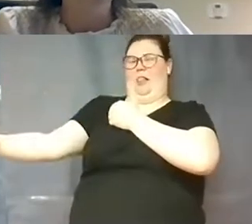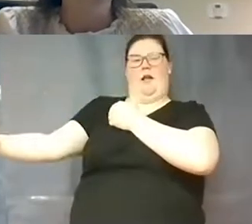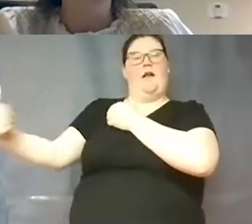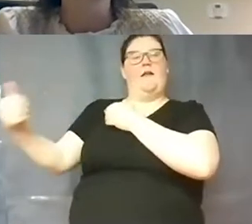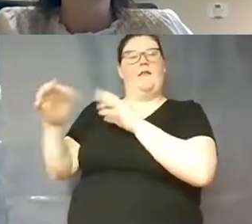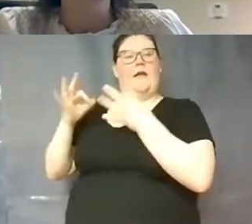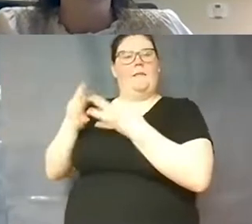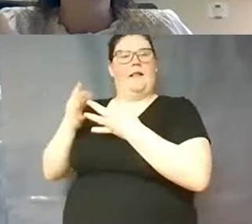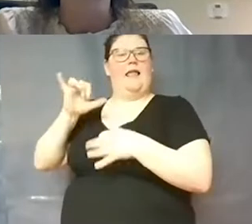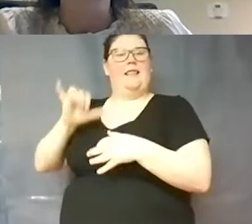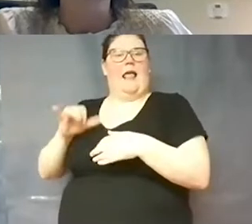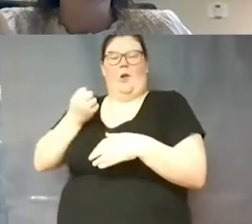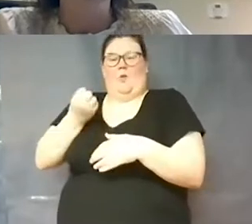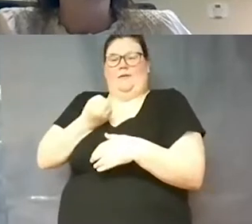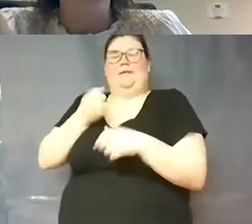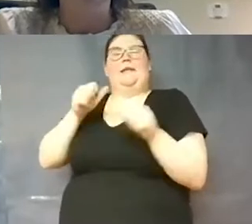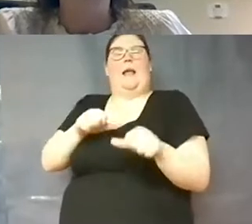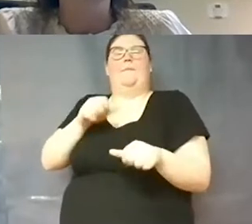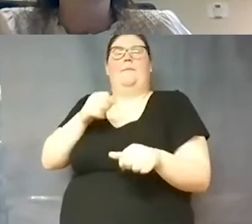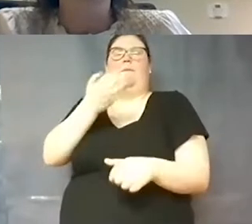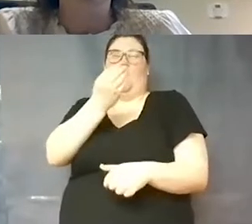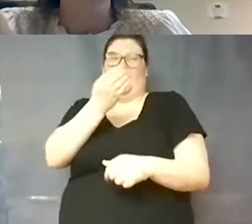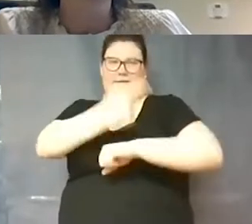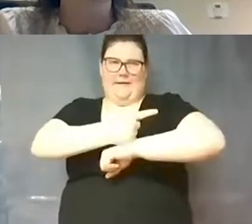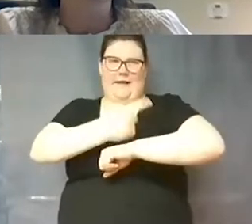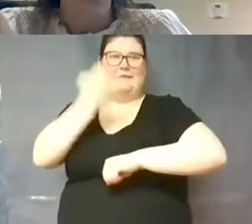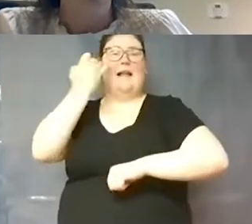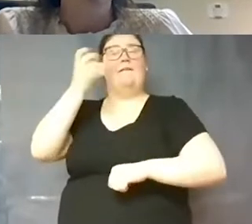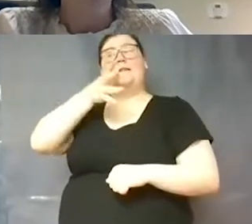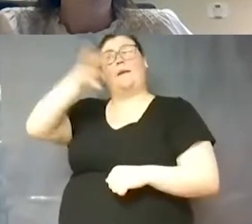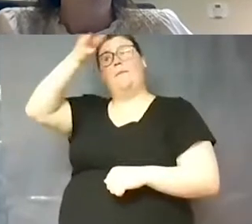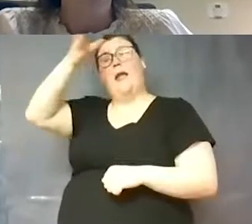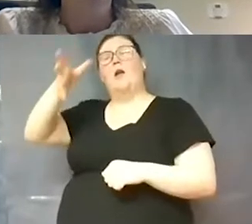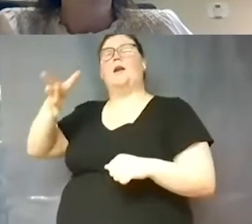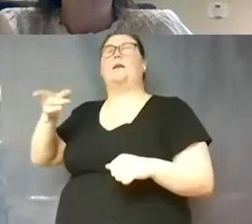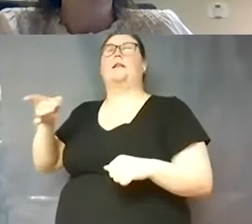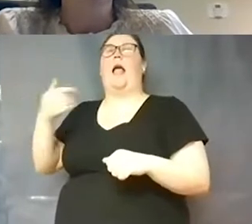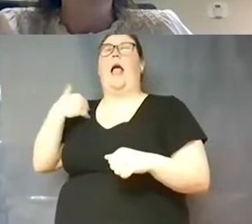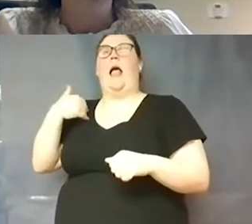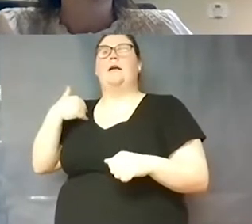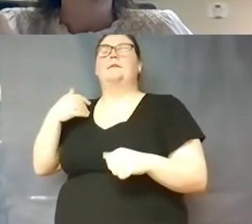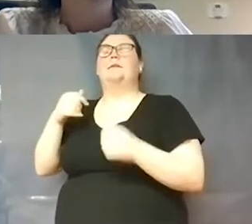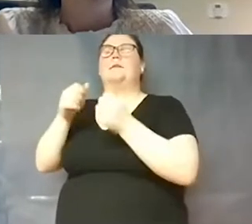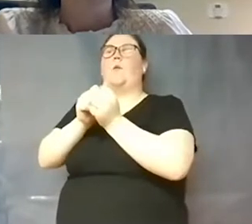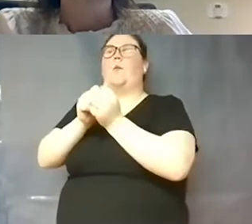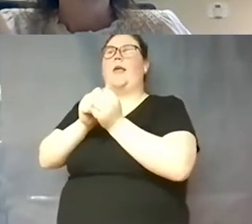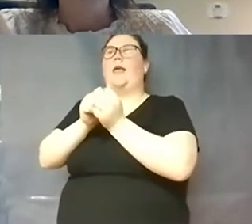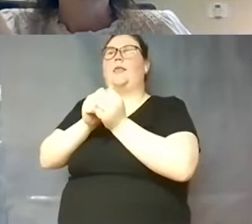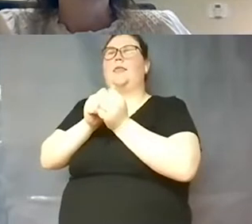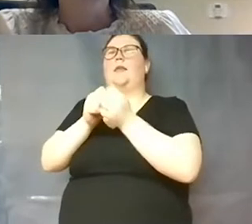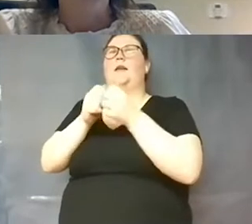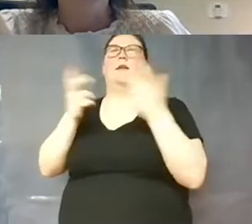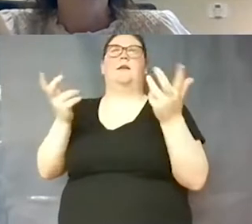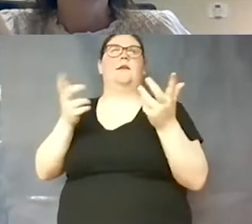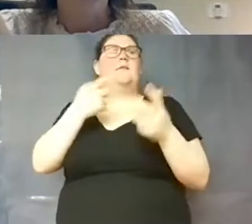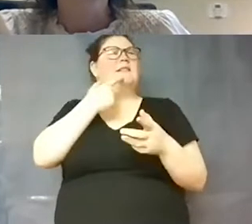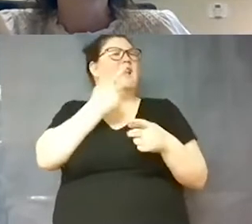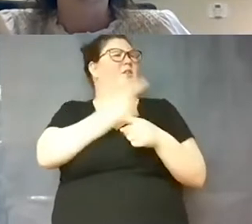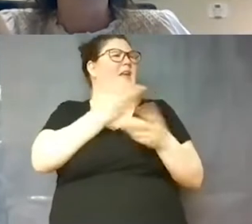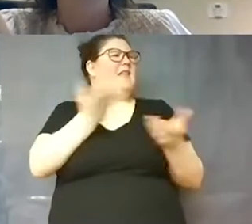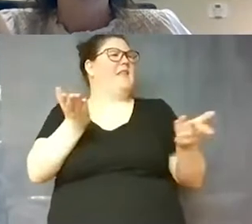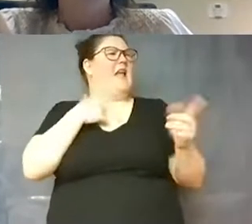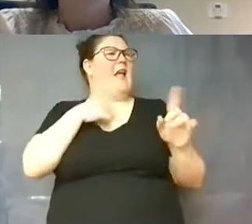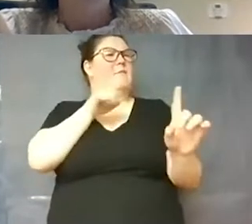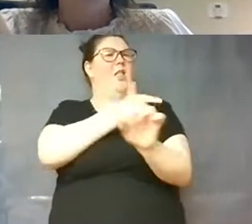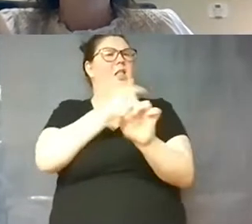could be 14 days if it's a parent in the household that has it um with um am i saying the right thing sharon i'm getting off